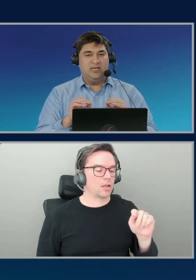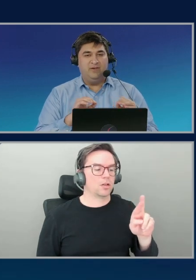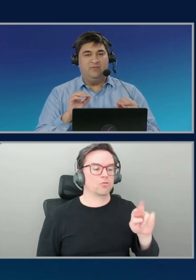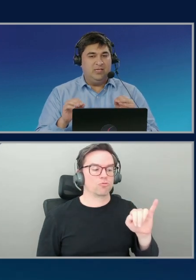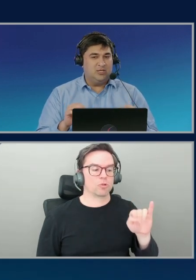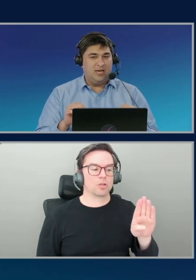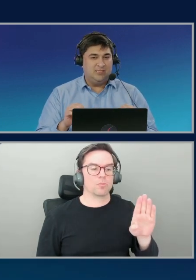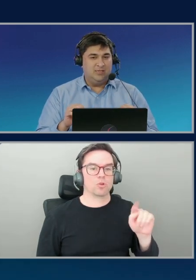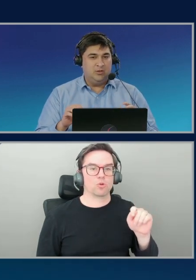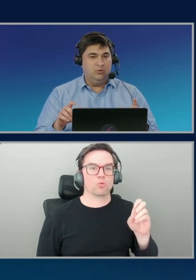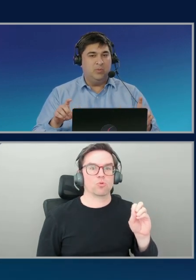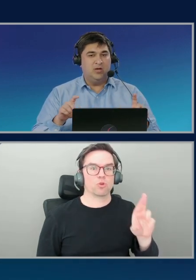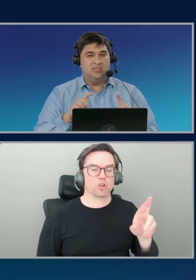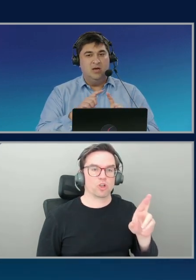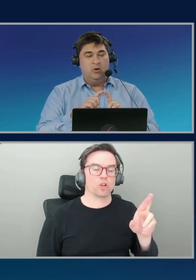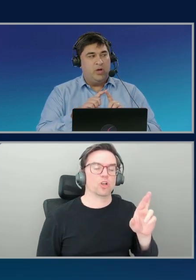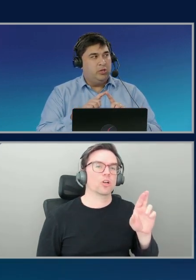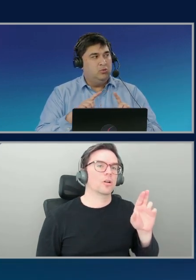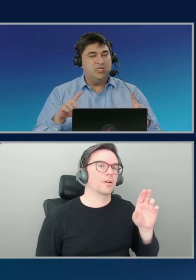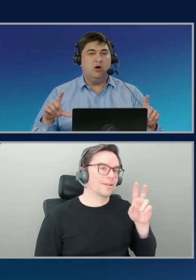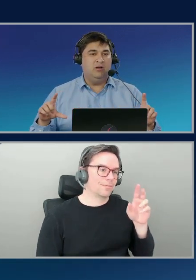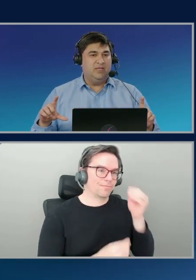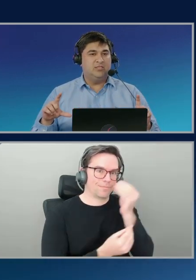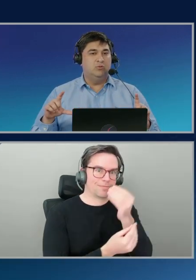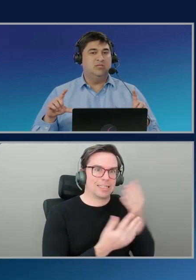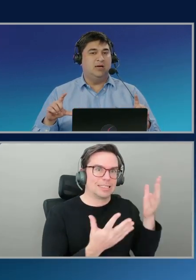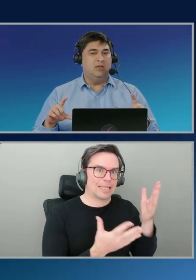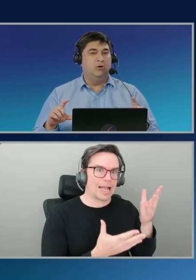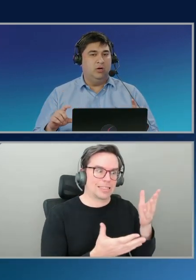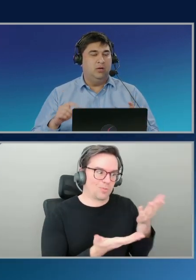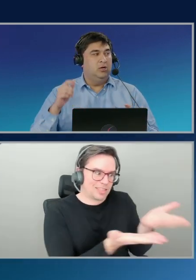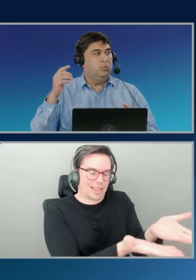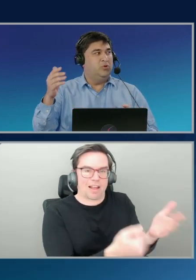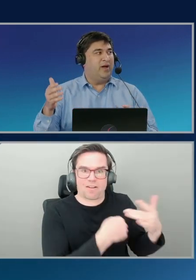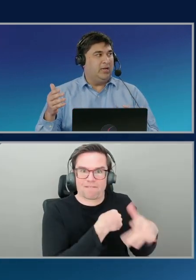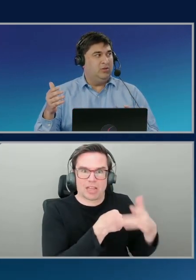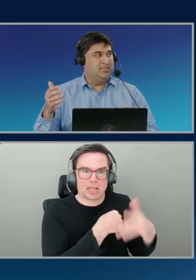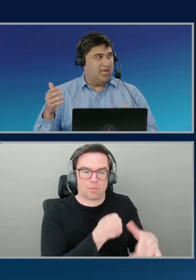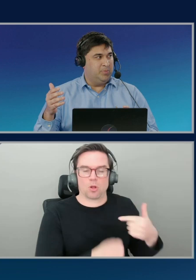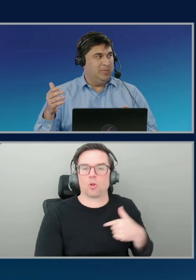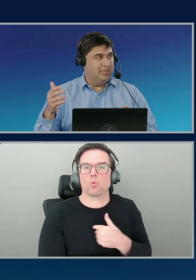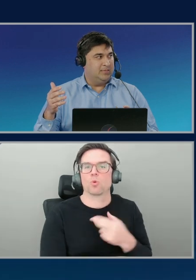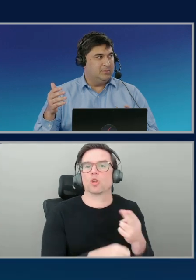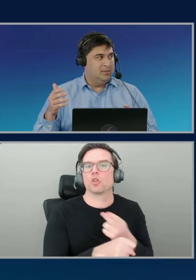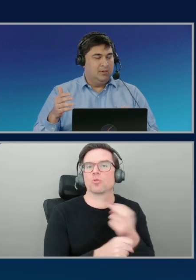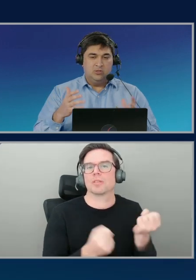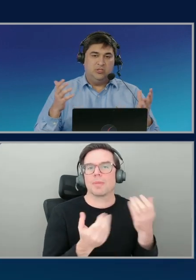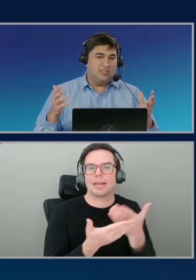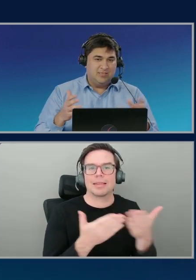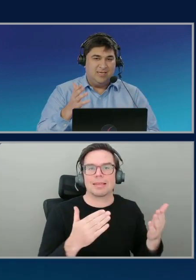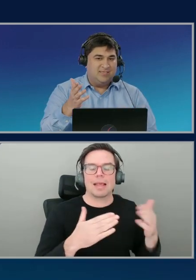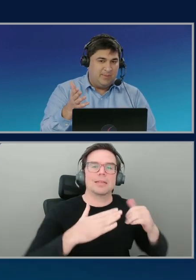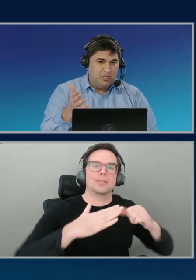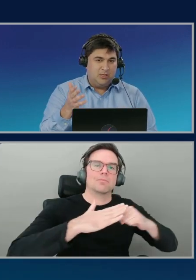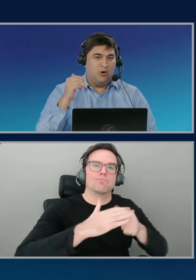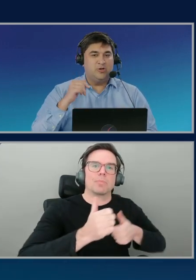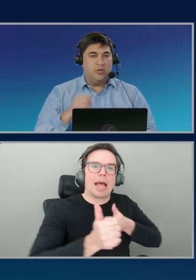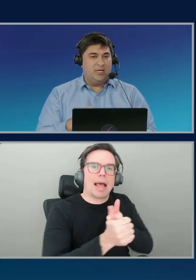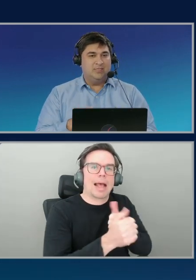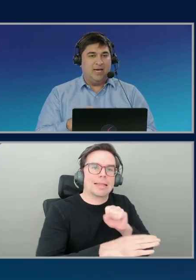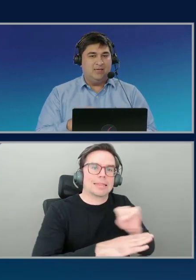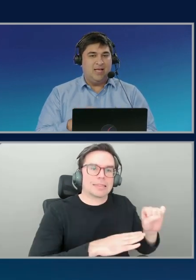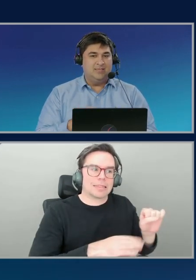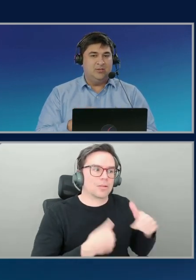know each and every feature that is in the tool because we're using all of these tools under the hood to provide you these capabilities. So just as an example,